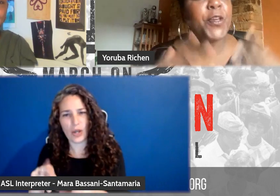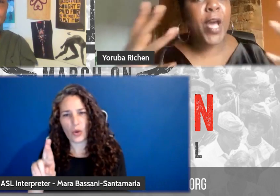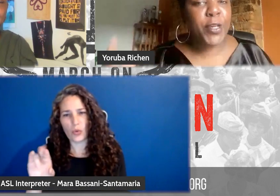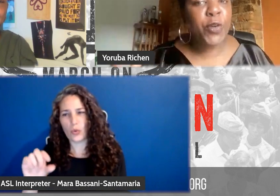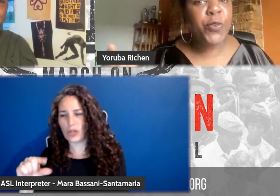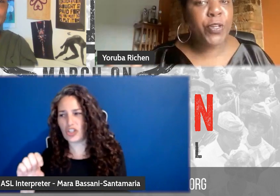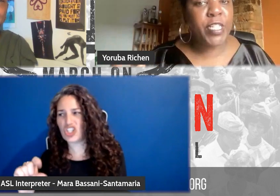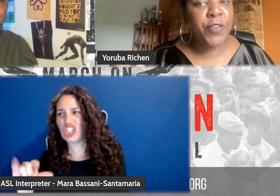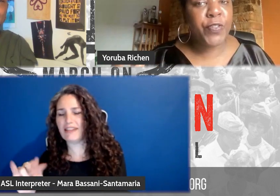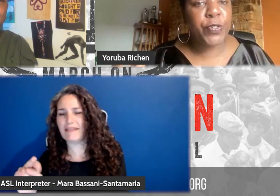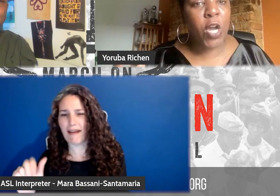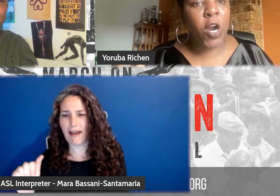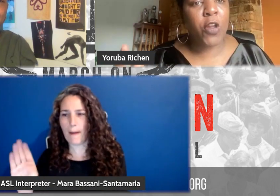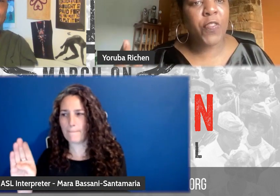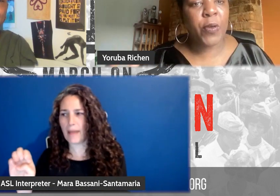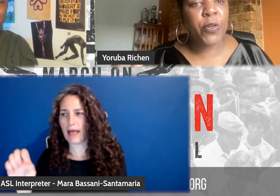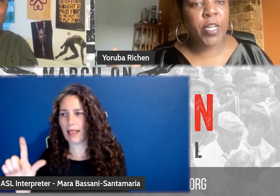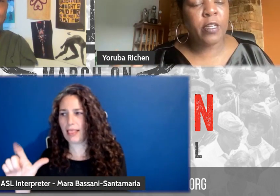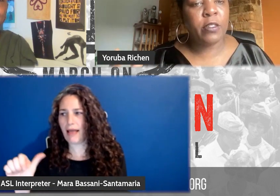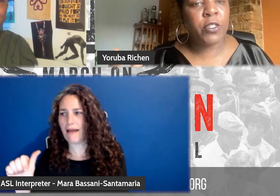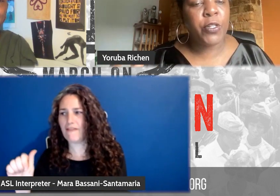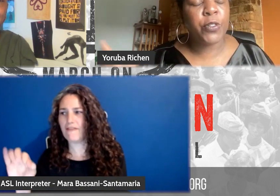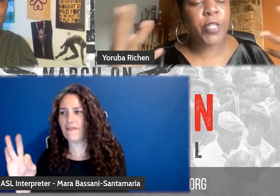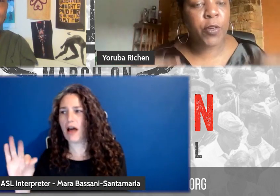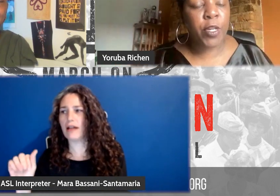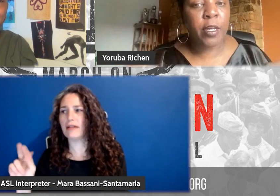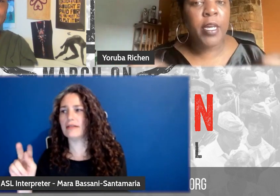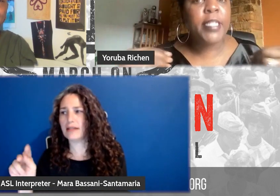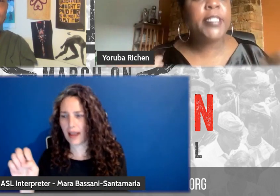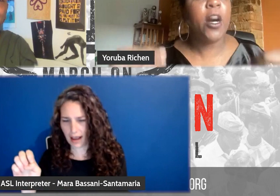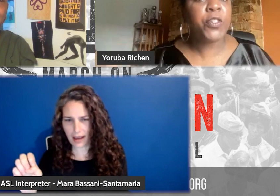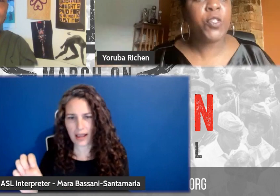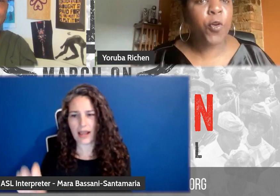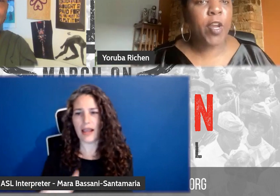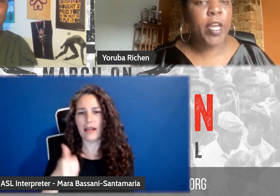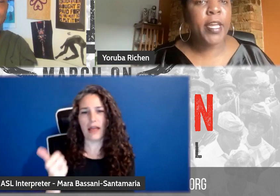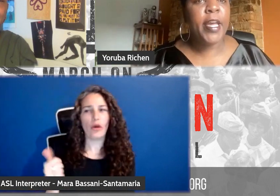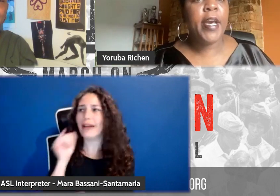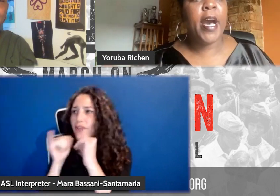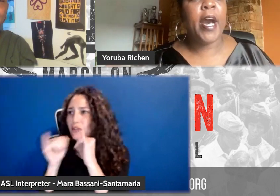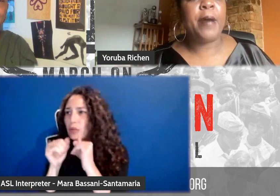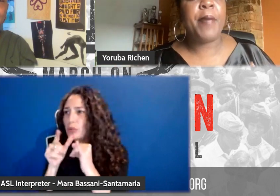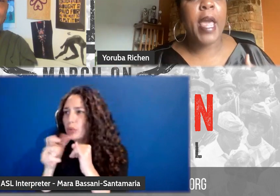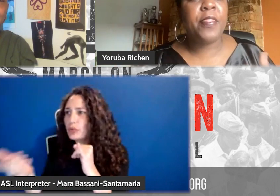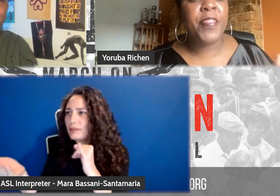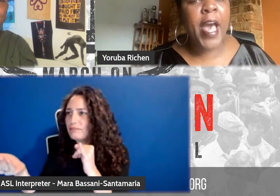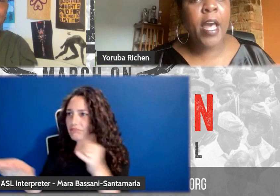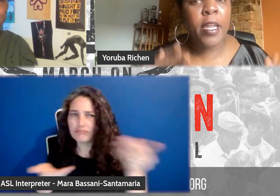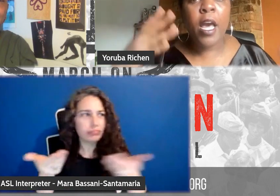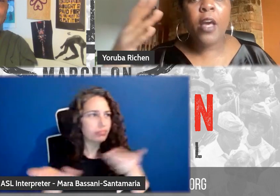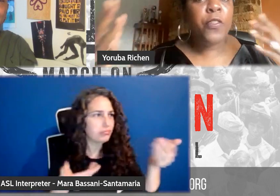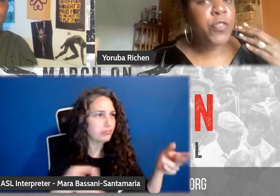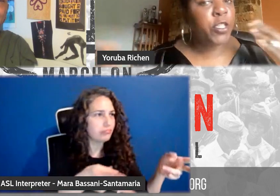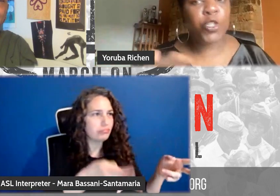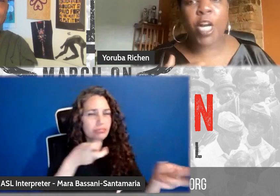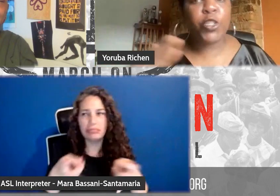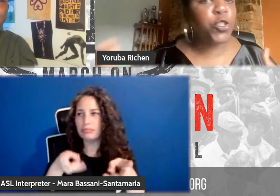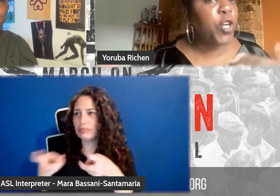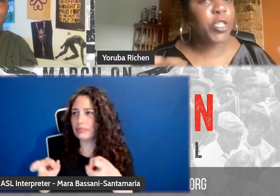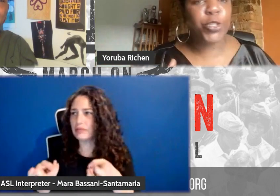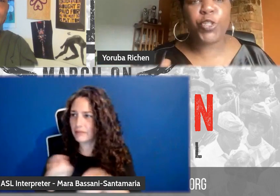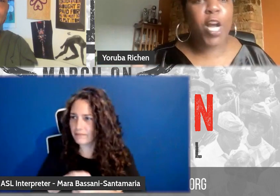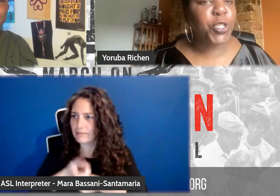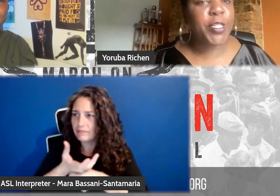So figuring out, you know, who those interviews are that you're going to do, that are going to tell the story. And then the